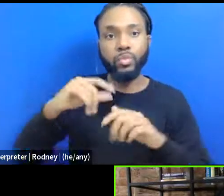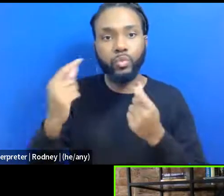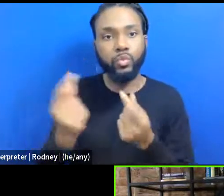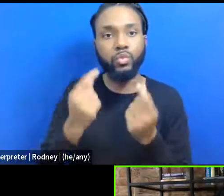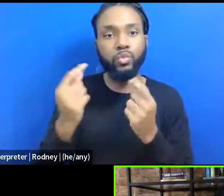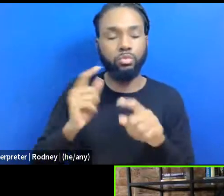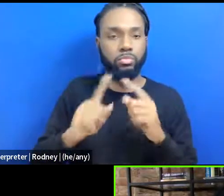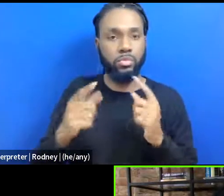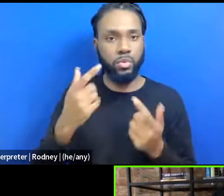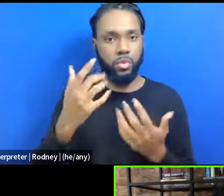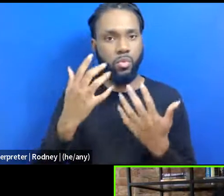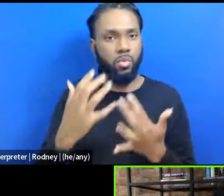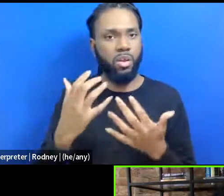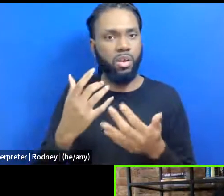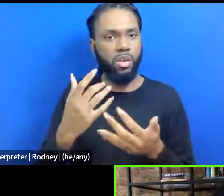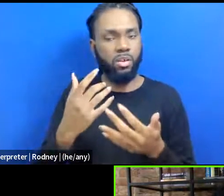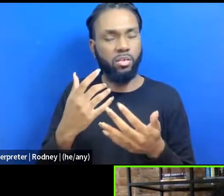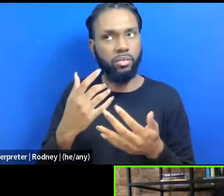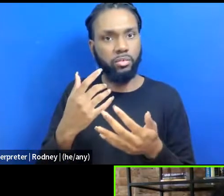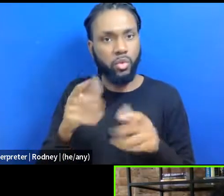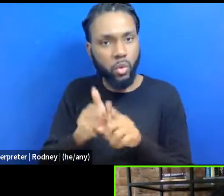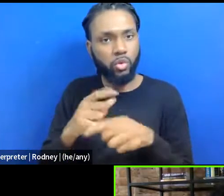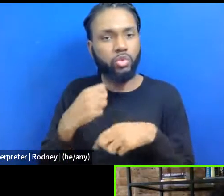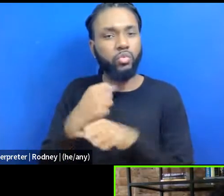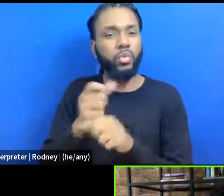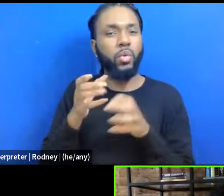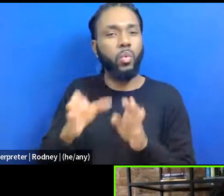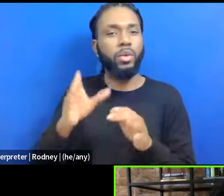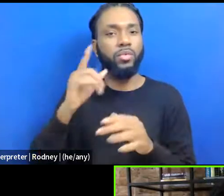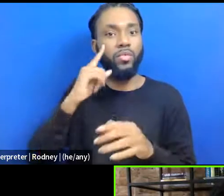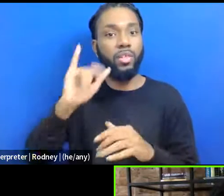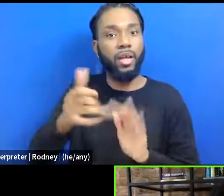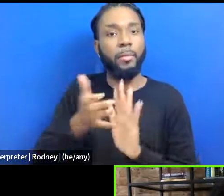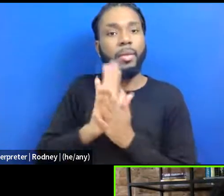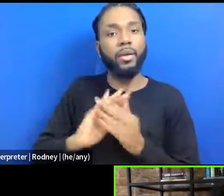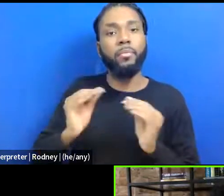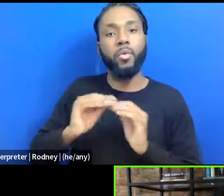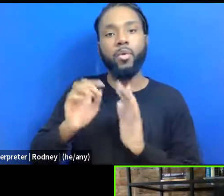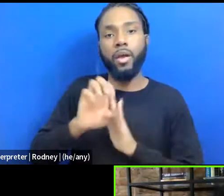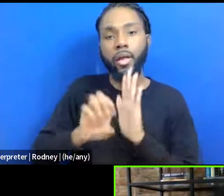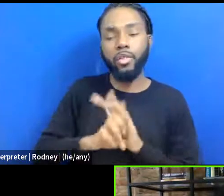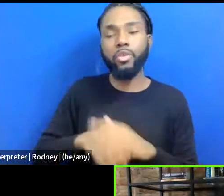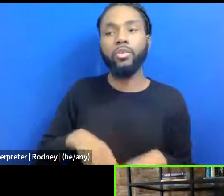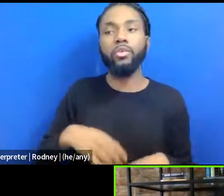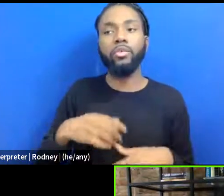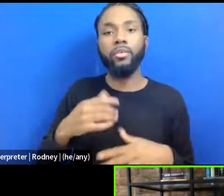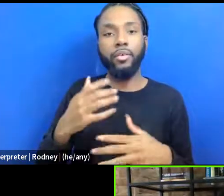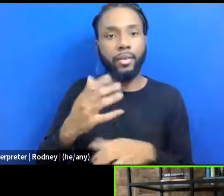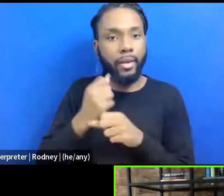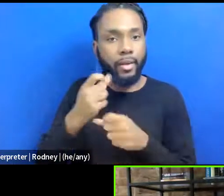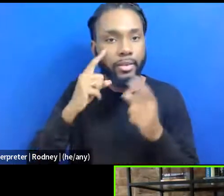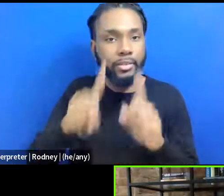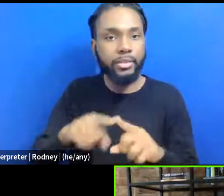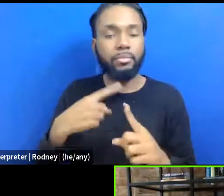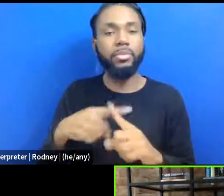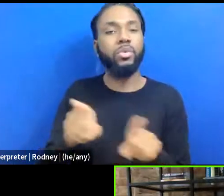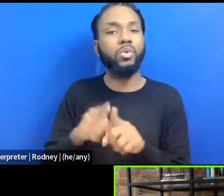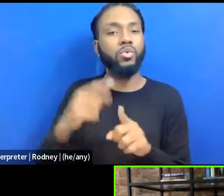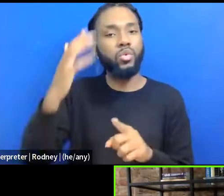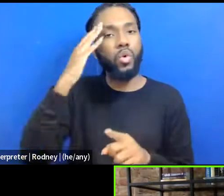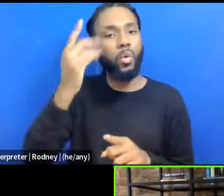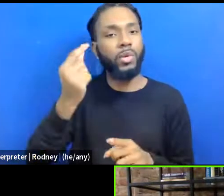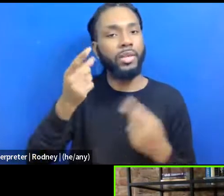to create ways for it to be more ethical and for people to consent and to know what's happening with their,